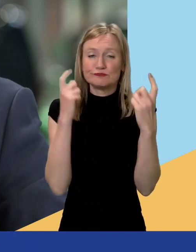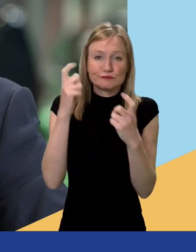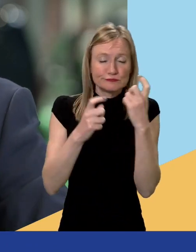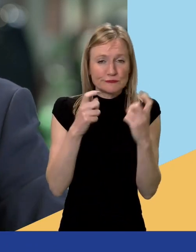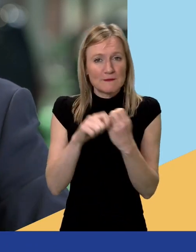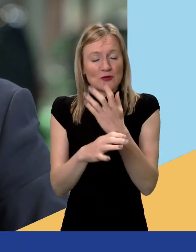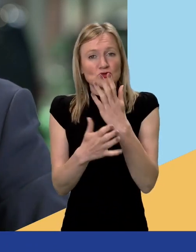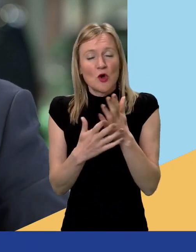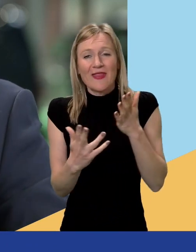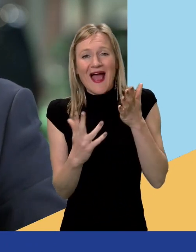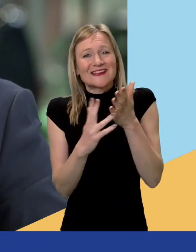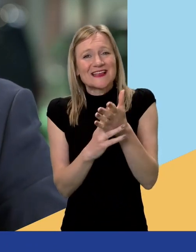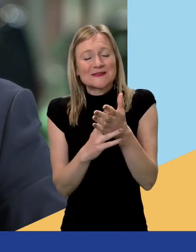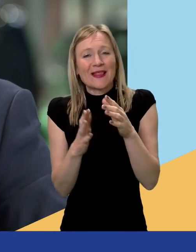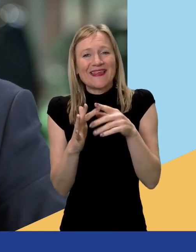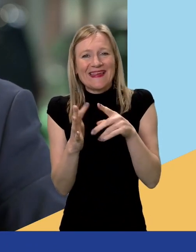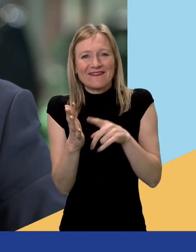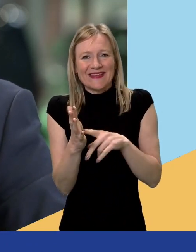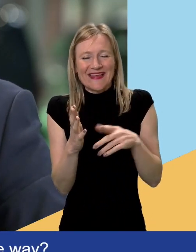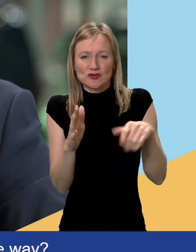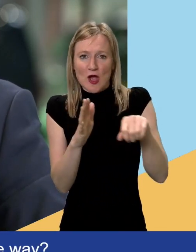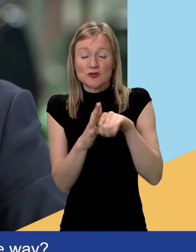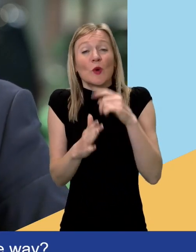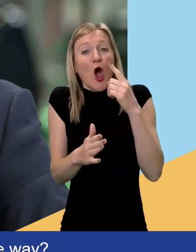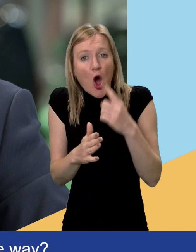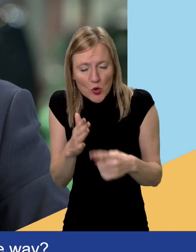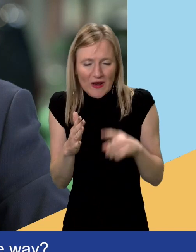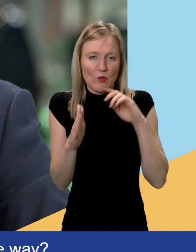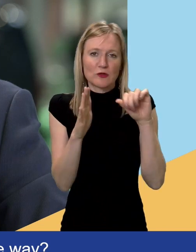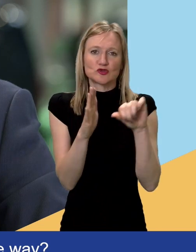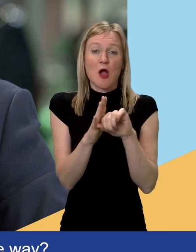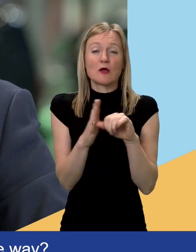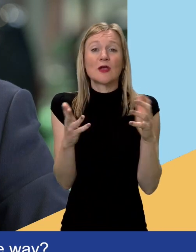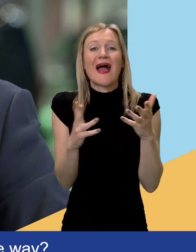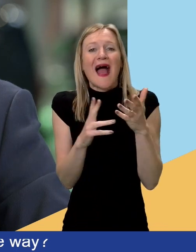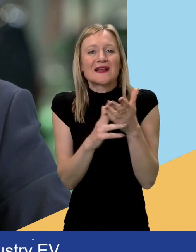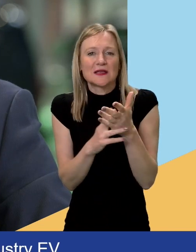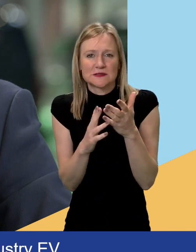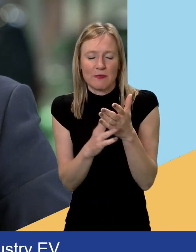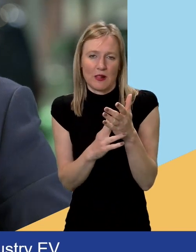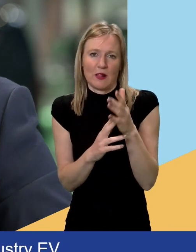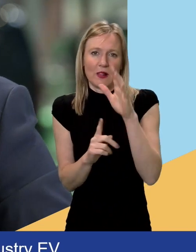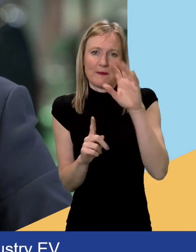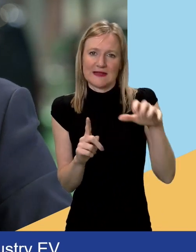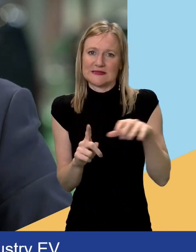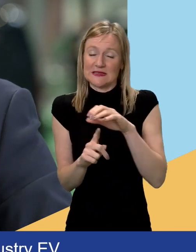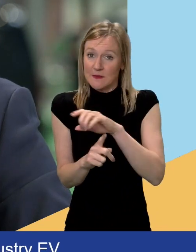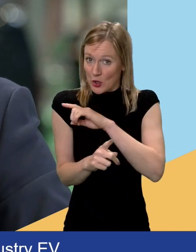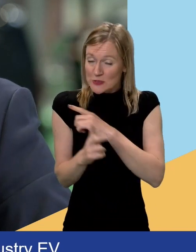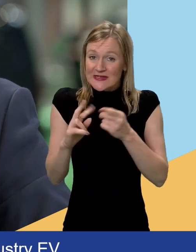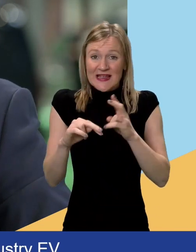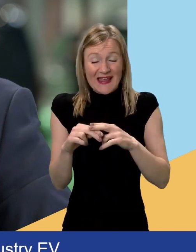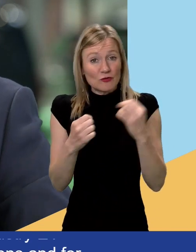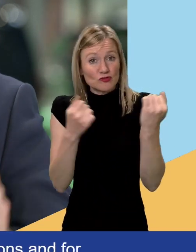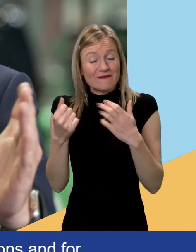of accessible EV charging. So we're only charging in accessible locations, which I know at the moment for EV drivers that do need the extra space, it's